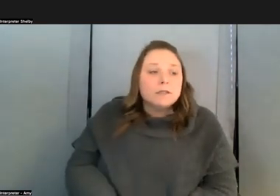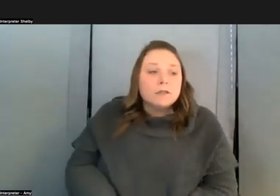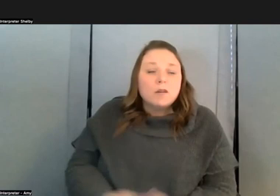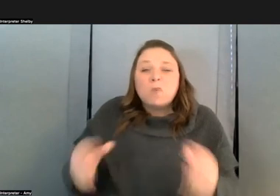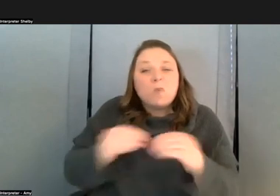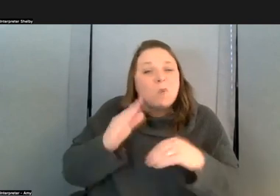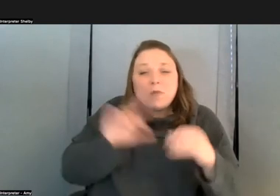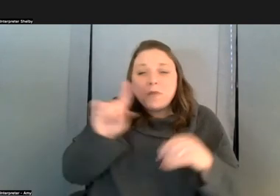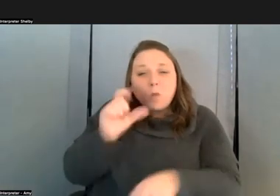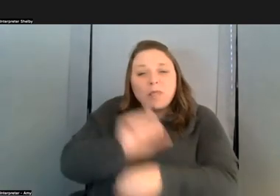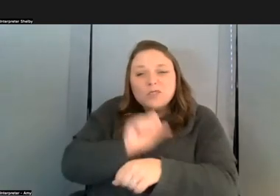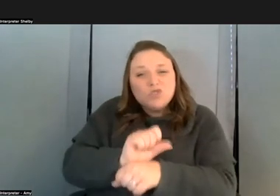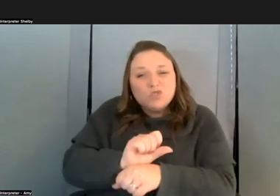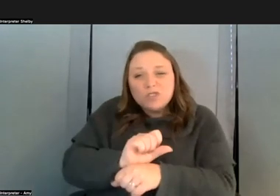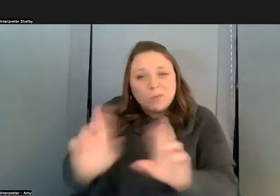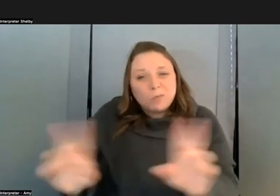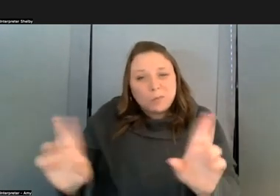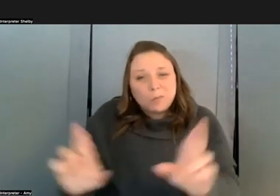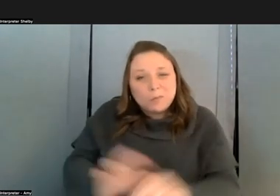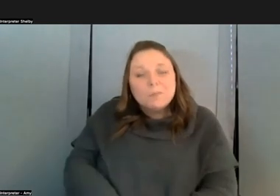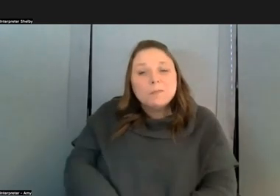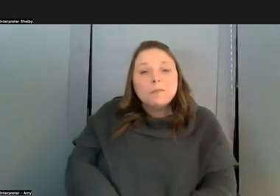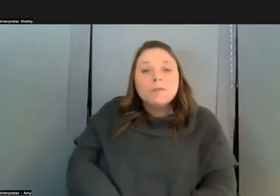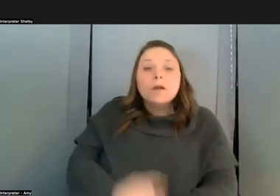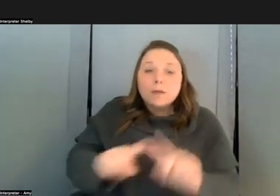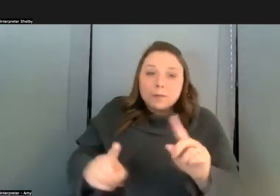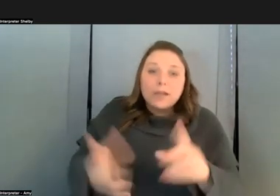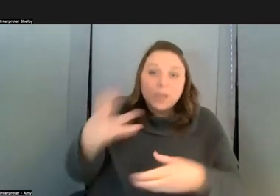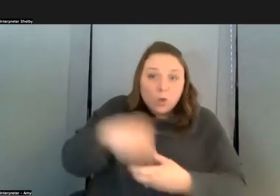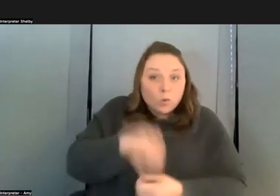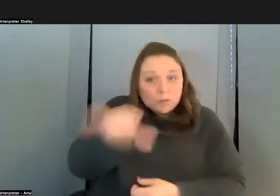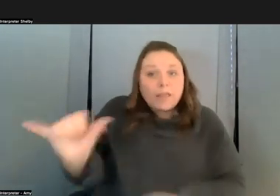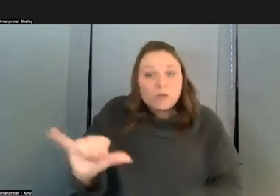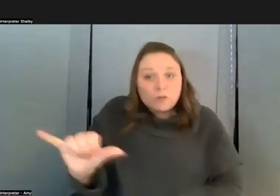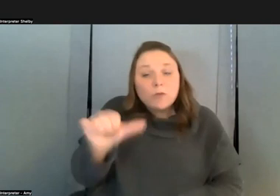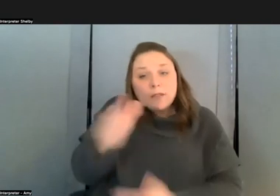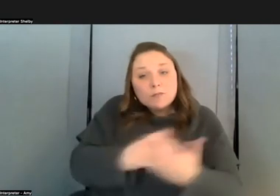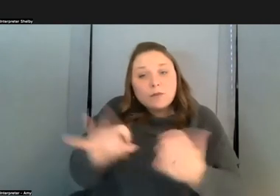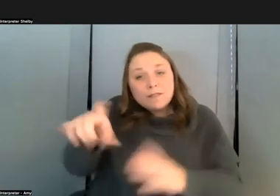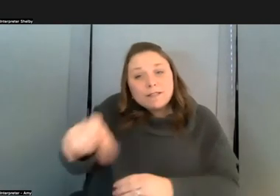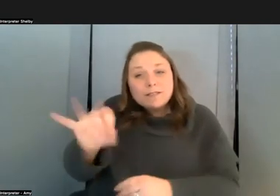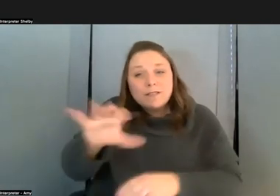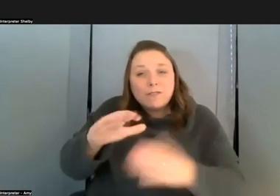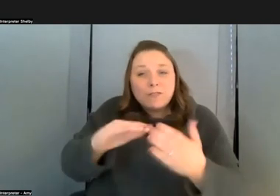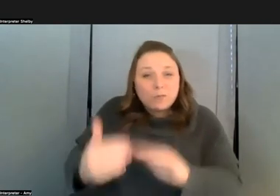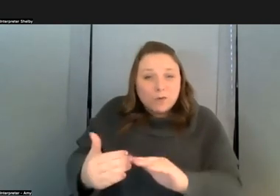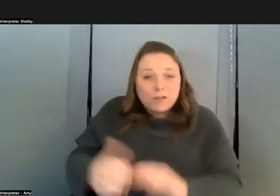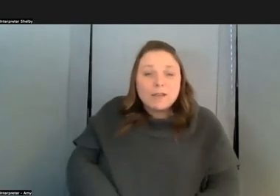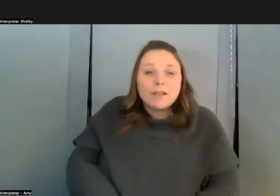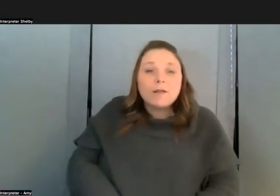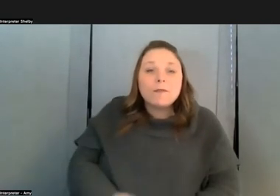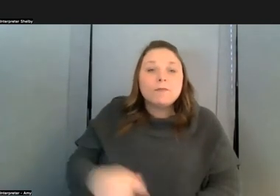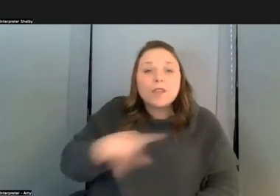uh but it includes that because that's part of the needs of the community and as these community needs